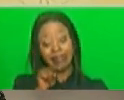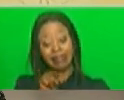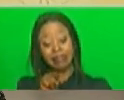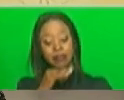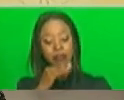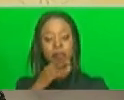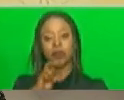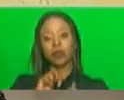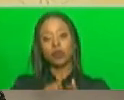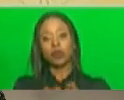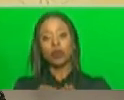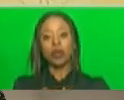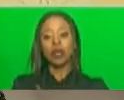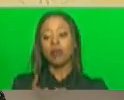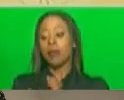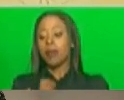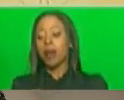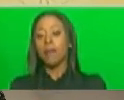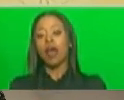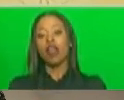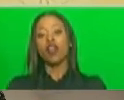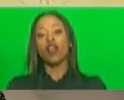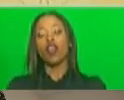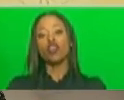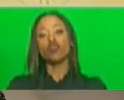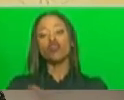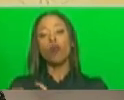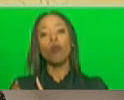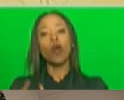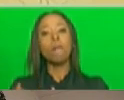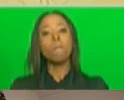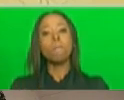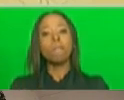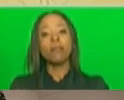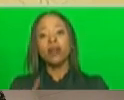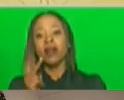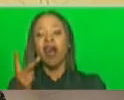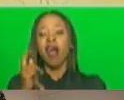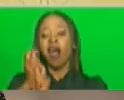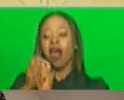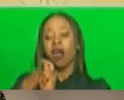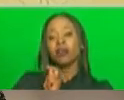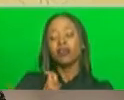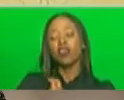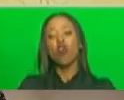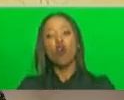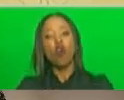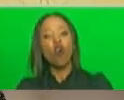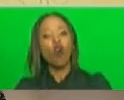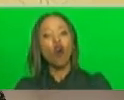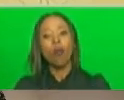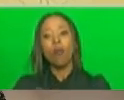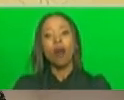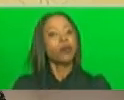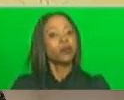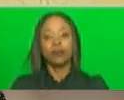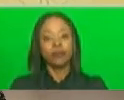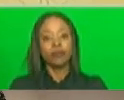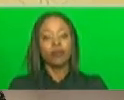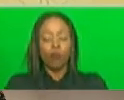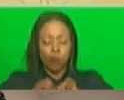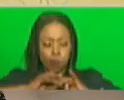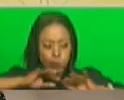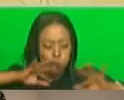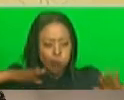problem that is confined to spaza shops and other informal traders it seems to be widespread